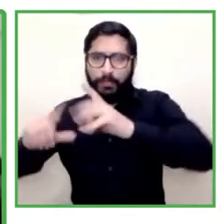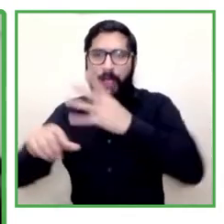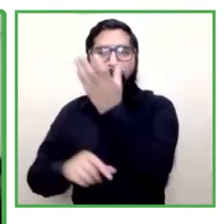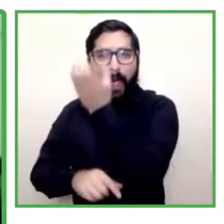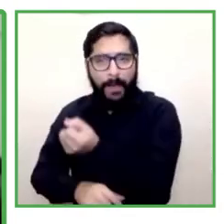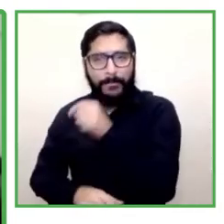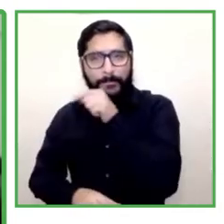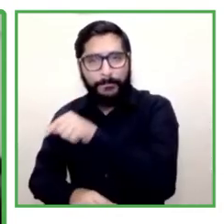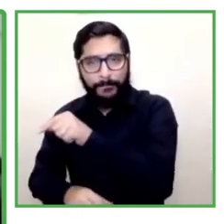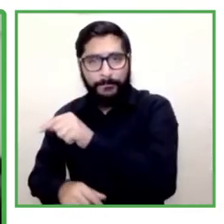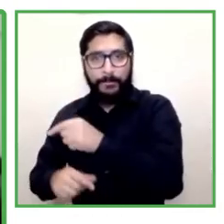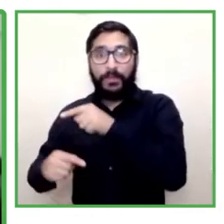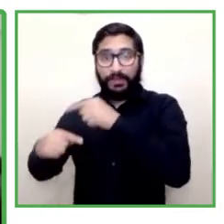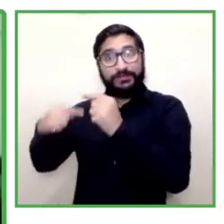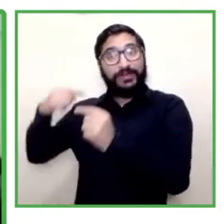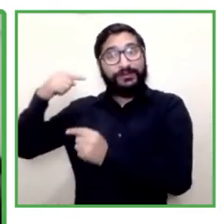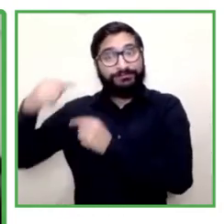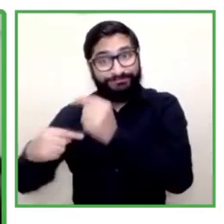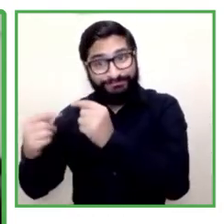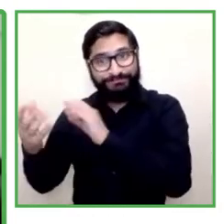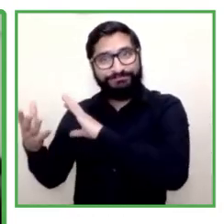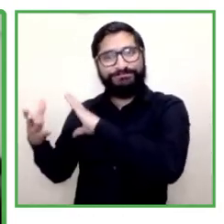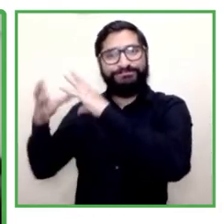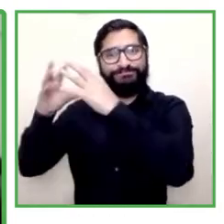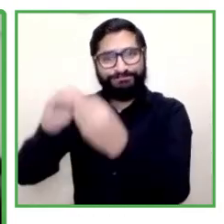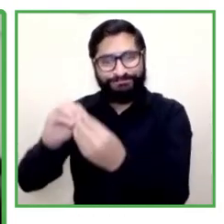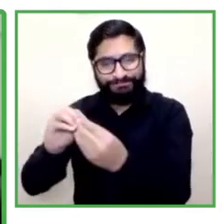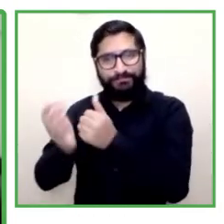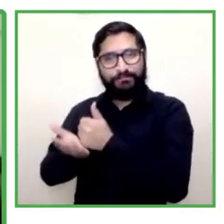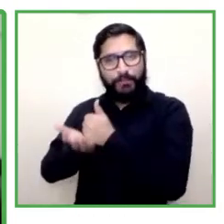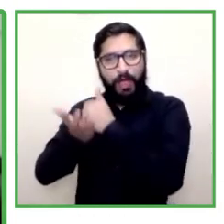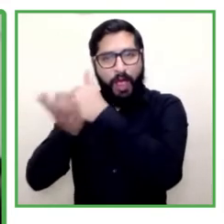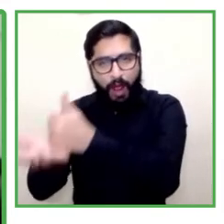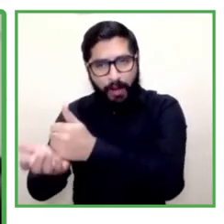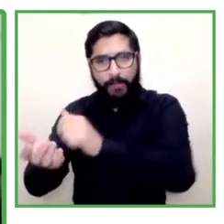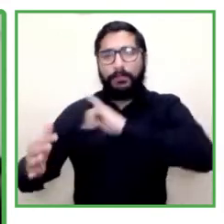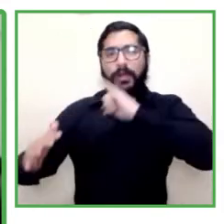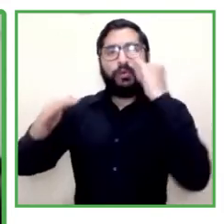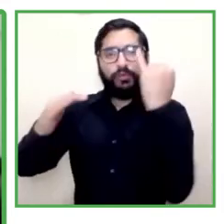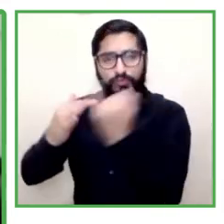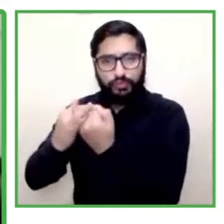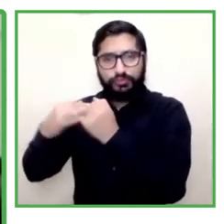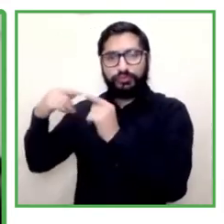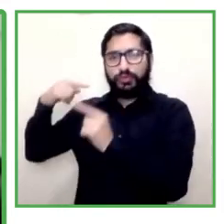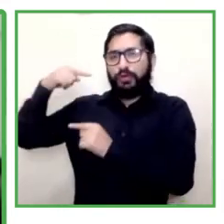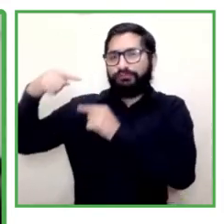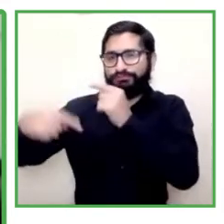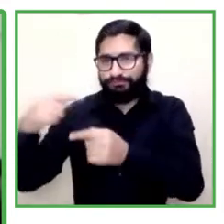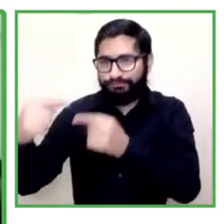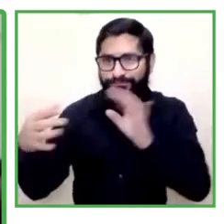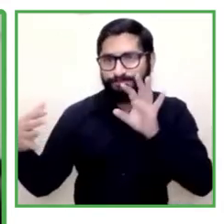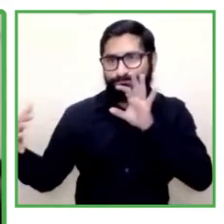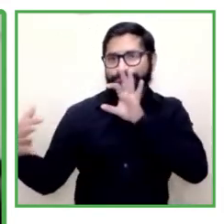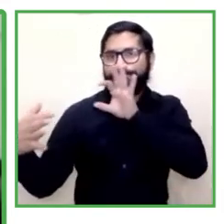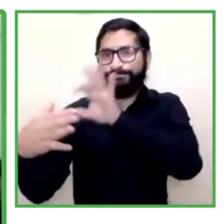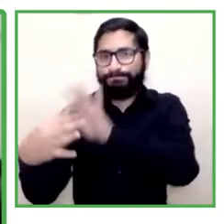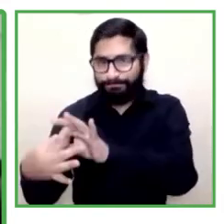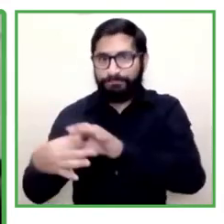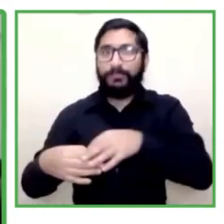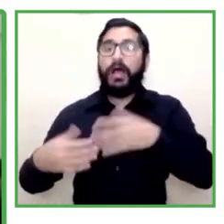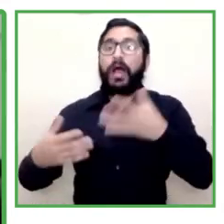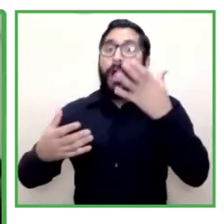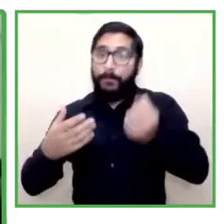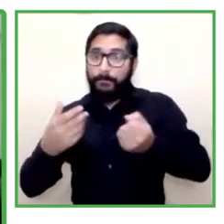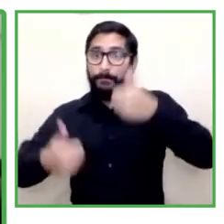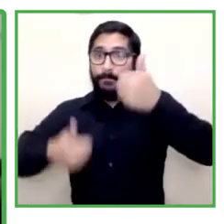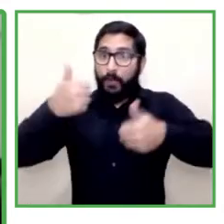that generate competencies towards inclusion these competencies are the ones that we're going